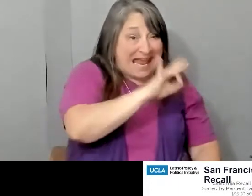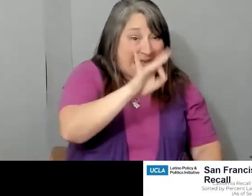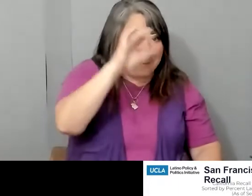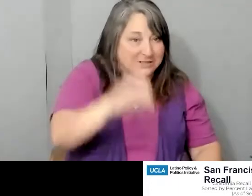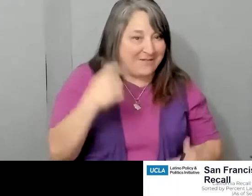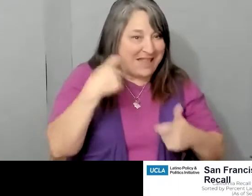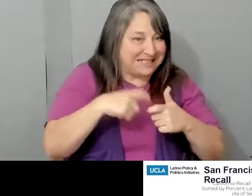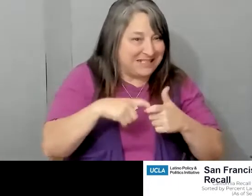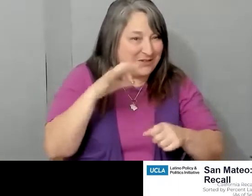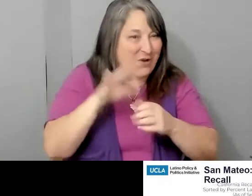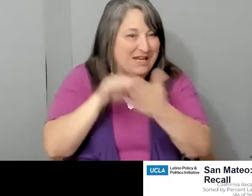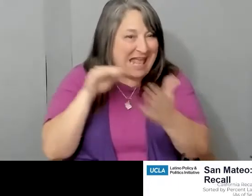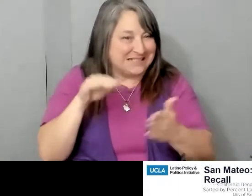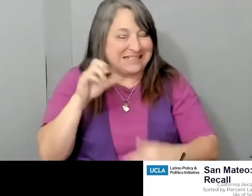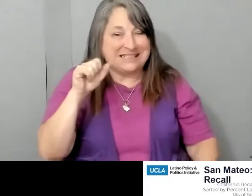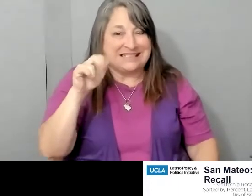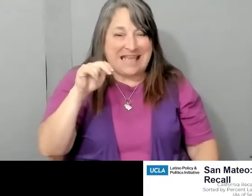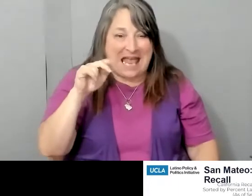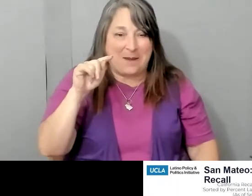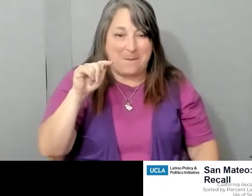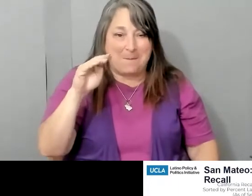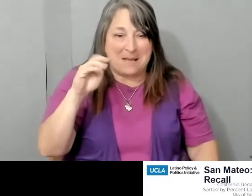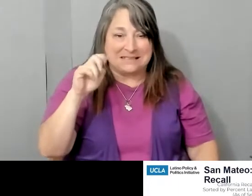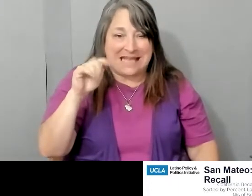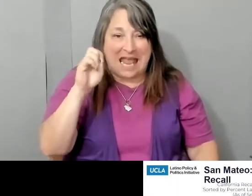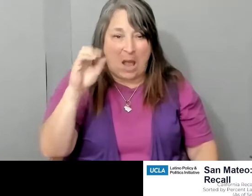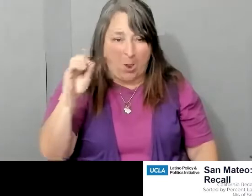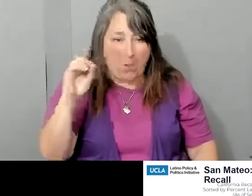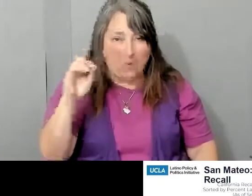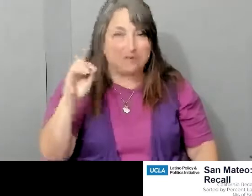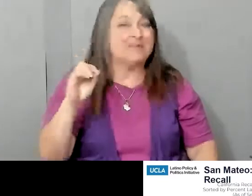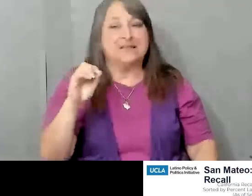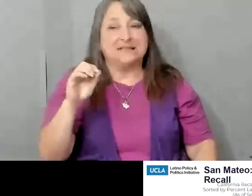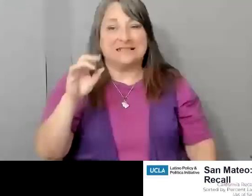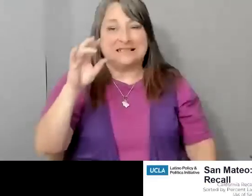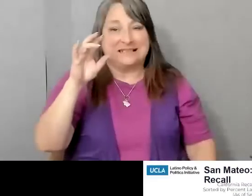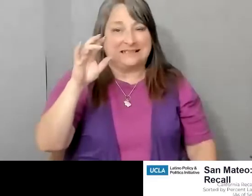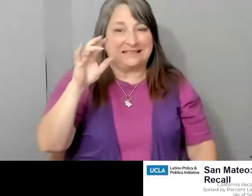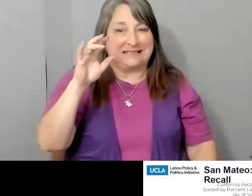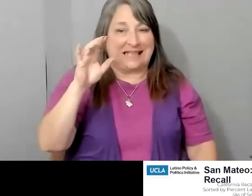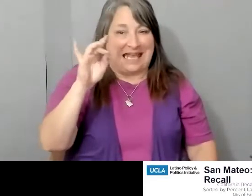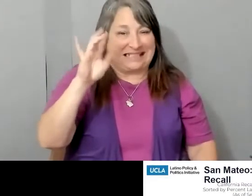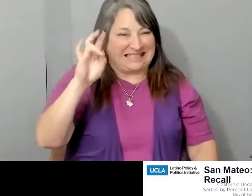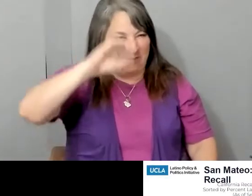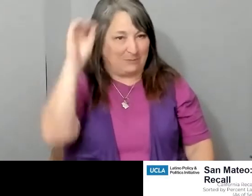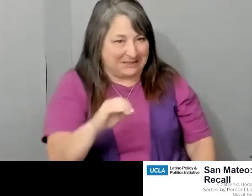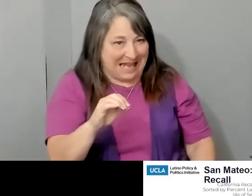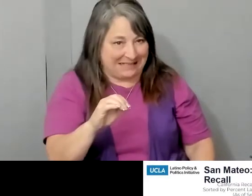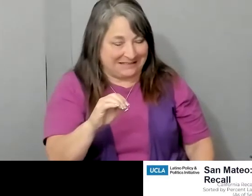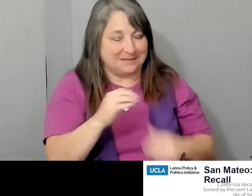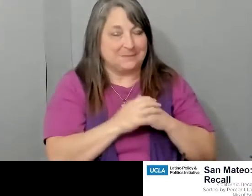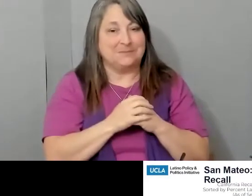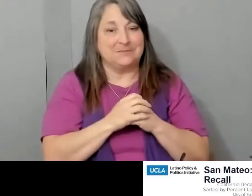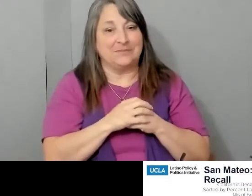Mateo, 87% compared to 78% of all county voters who voted no. And then